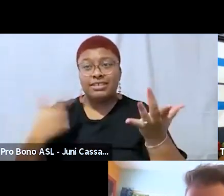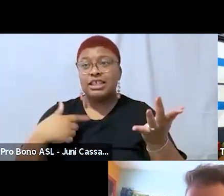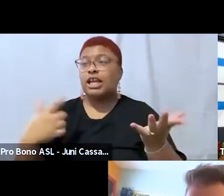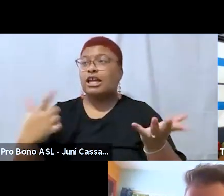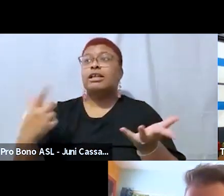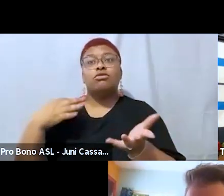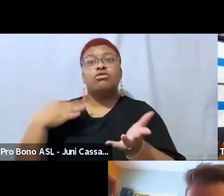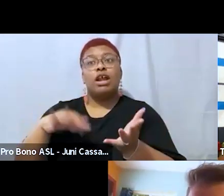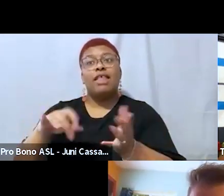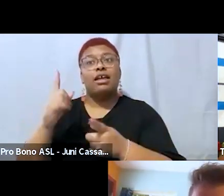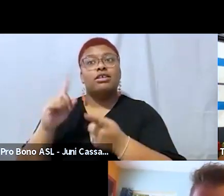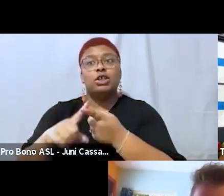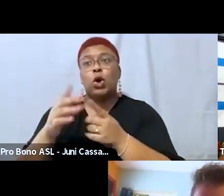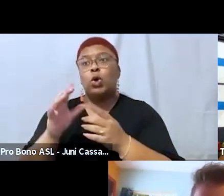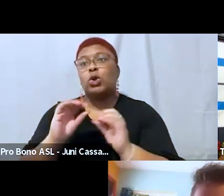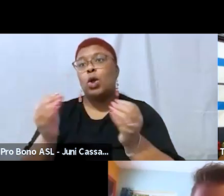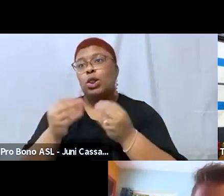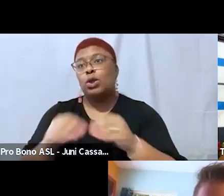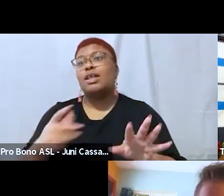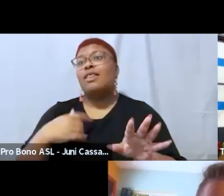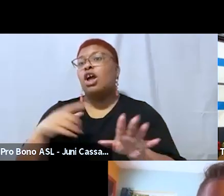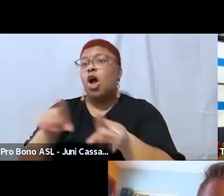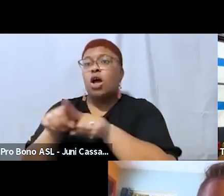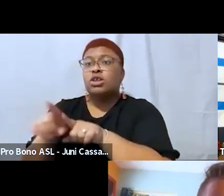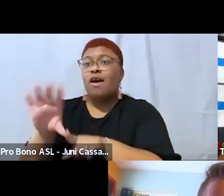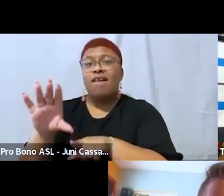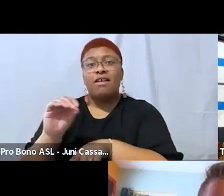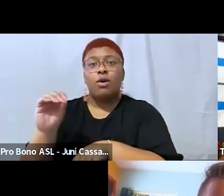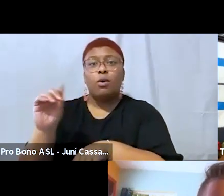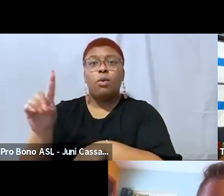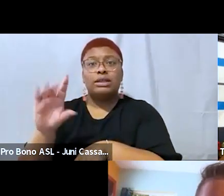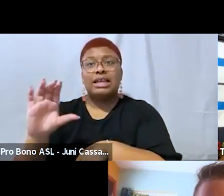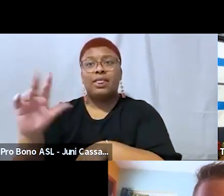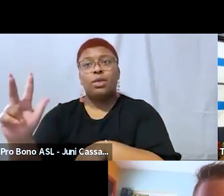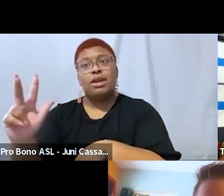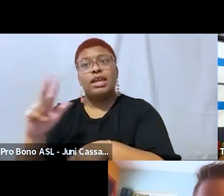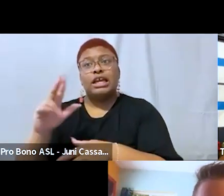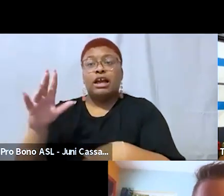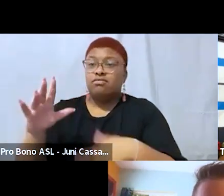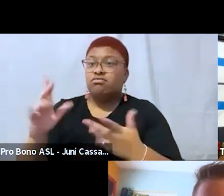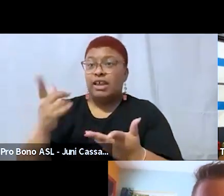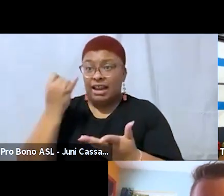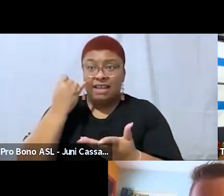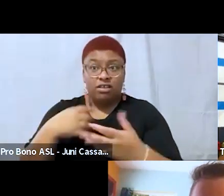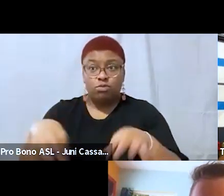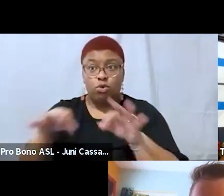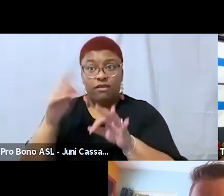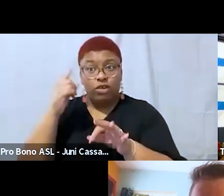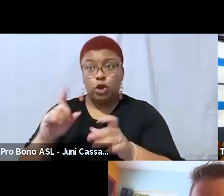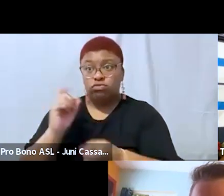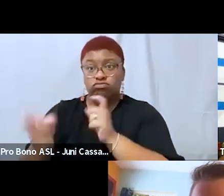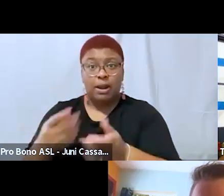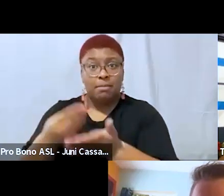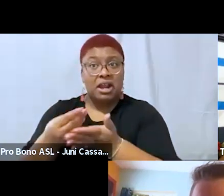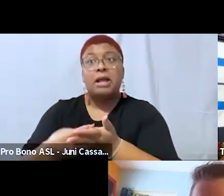know no loses work no loses also a 501c3 charity so if that matters to you in terms of who you give your money to you you can donate to them as well